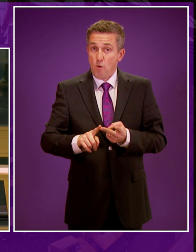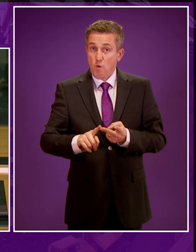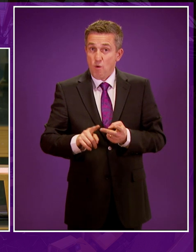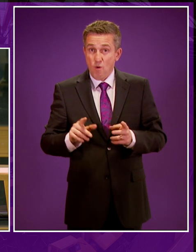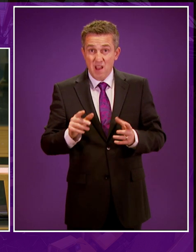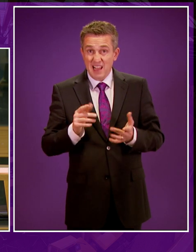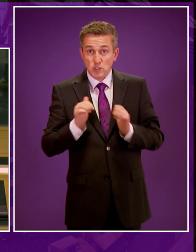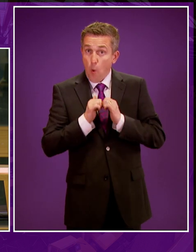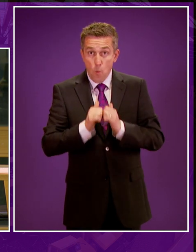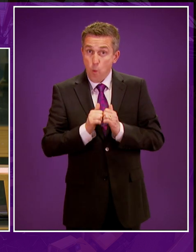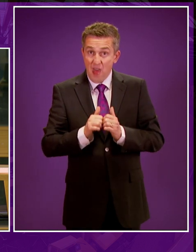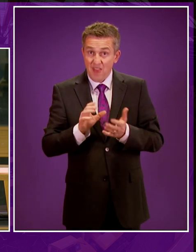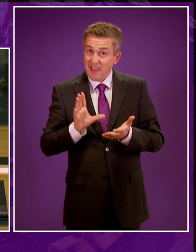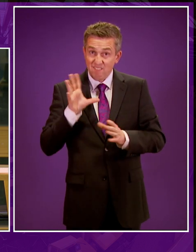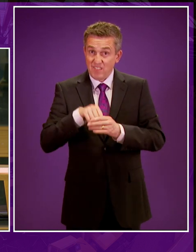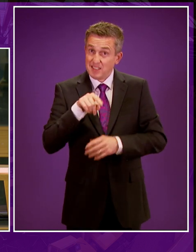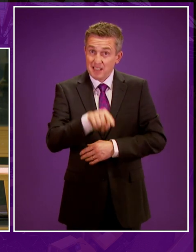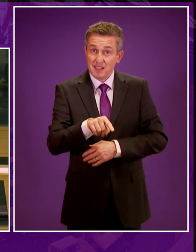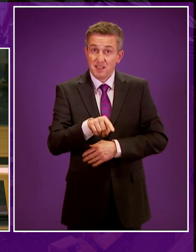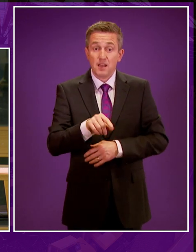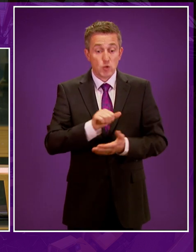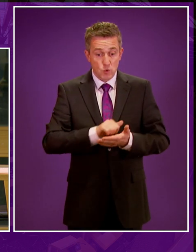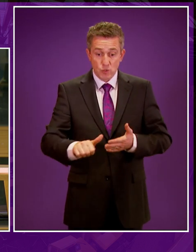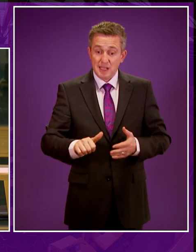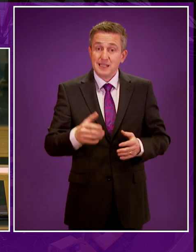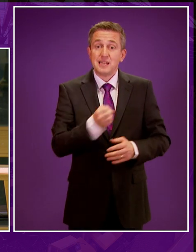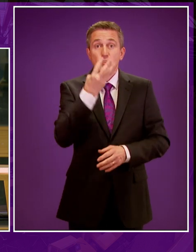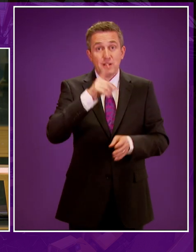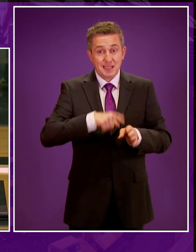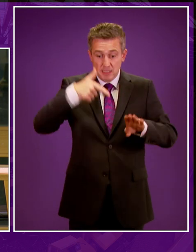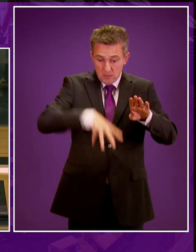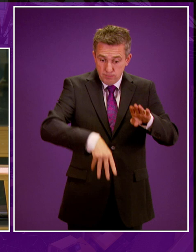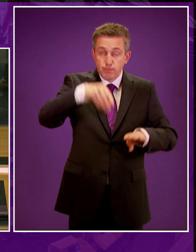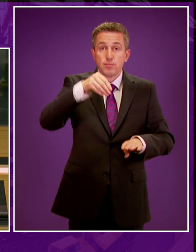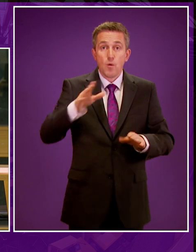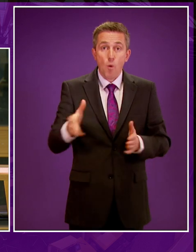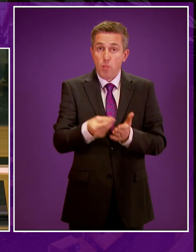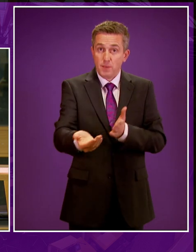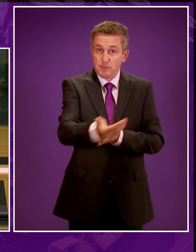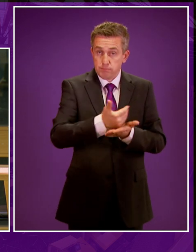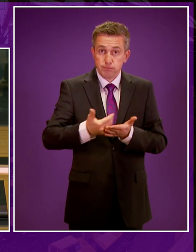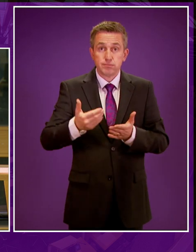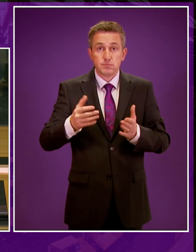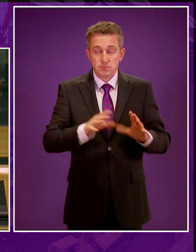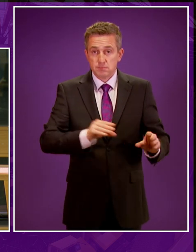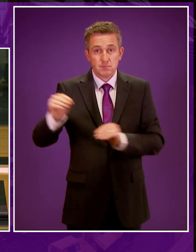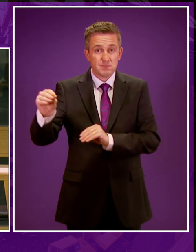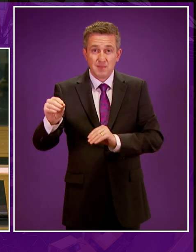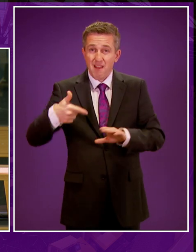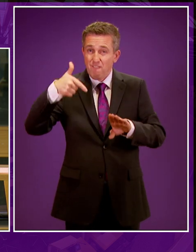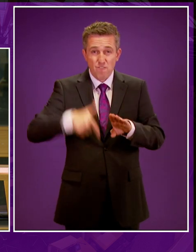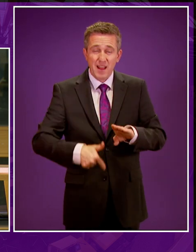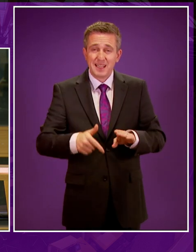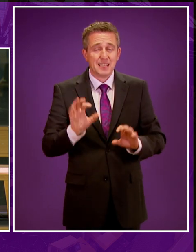is a terrible investment. Three years after a well begins producing, almost all the resource has been collected. Fracking is not a